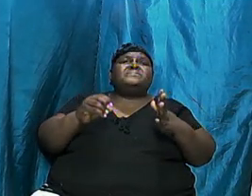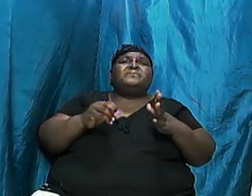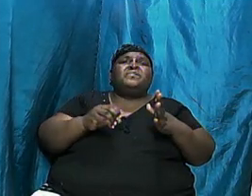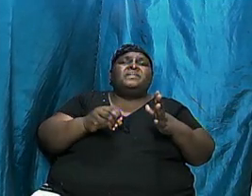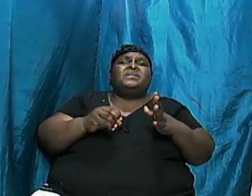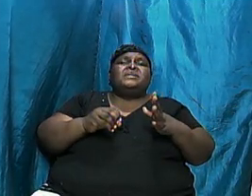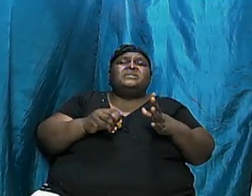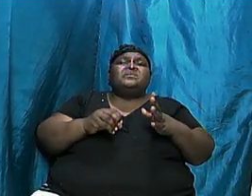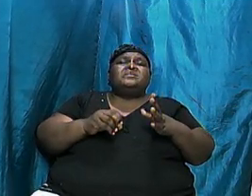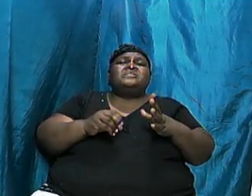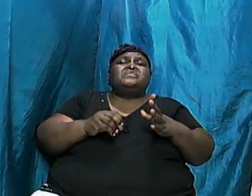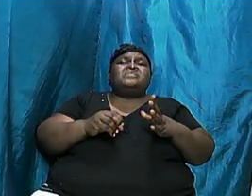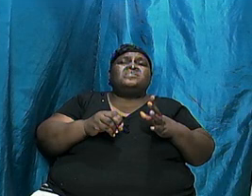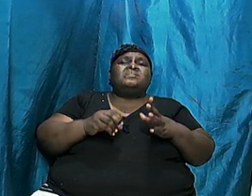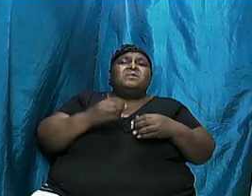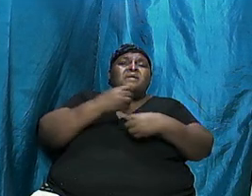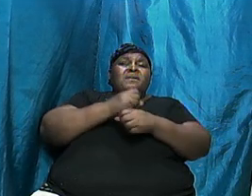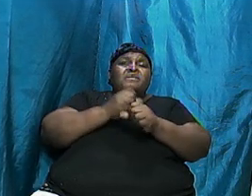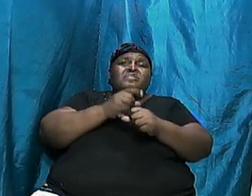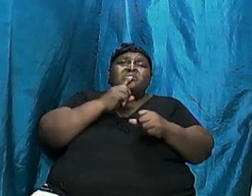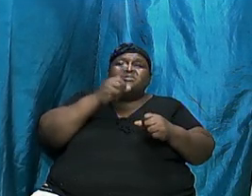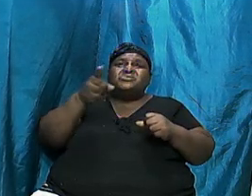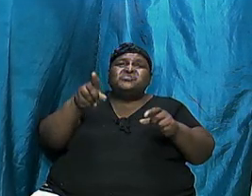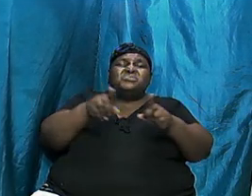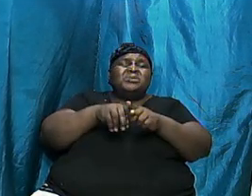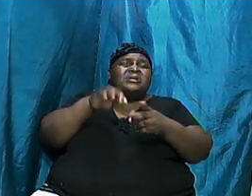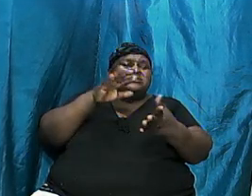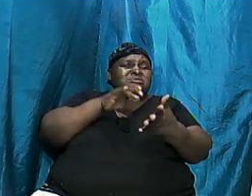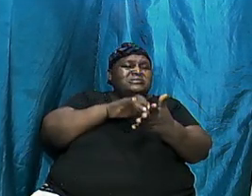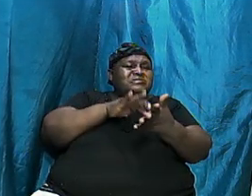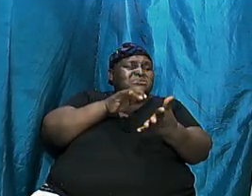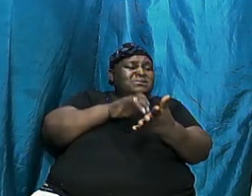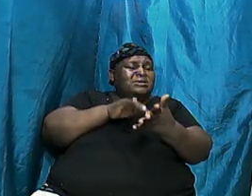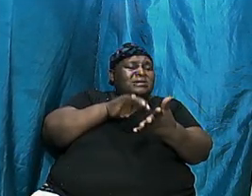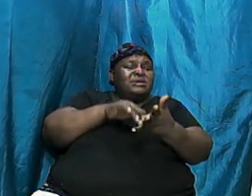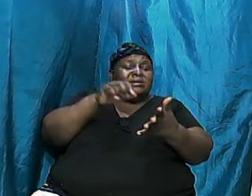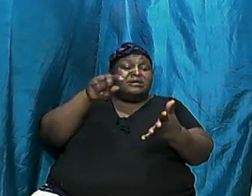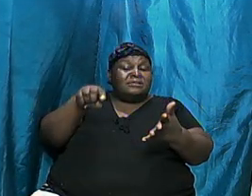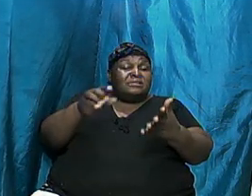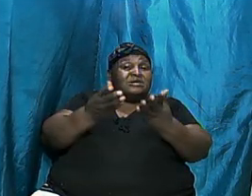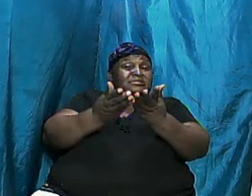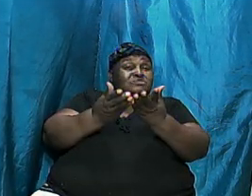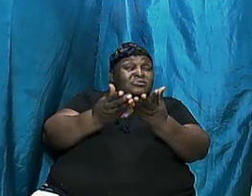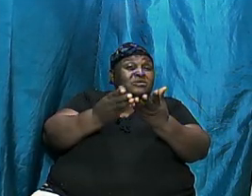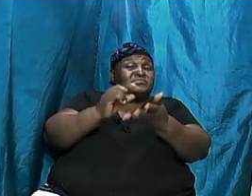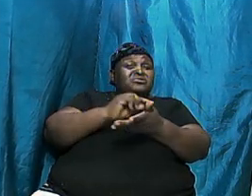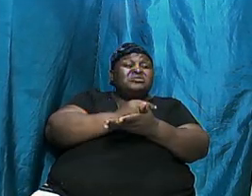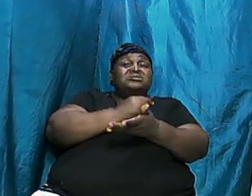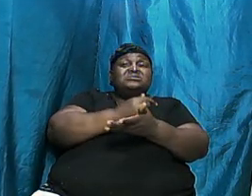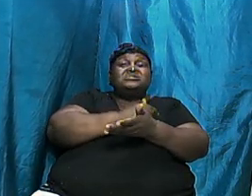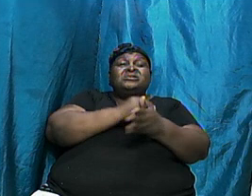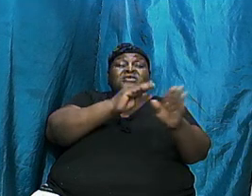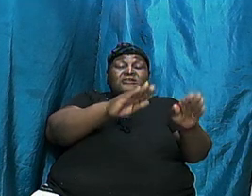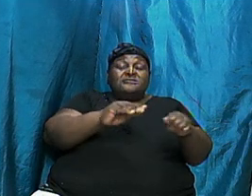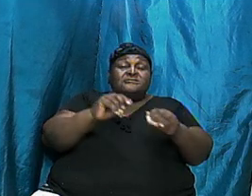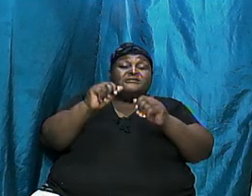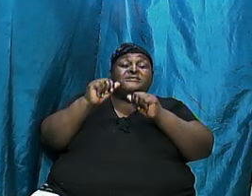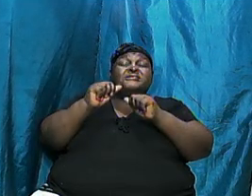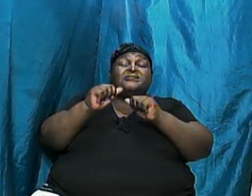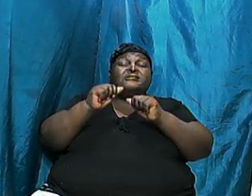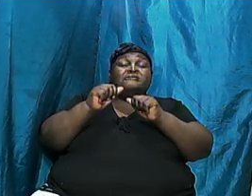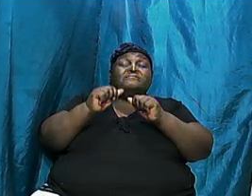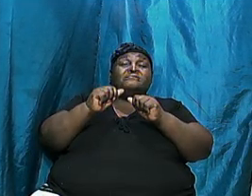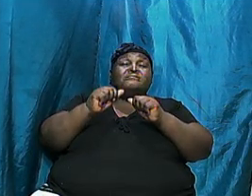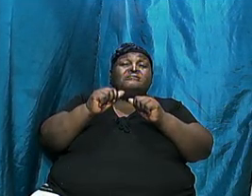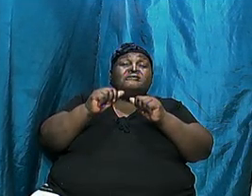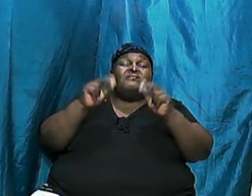run through we want to make sure that when we go through this book of Genesis we leave with some